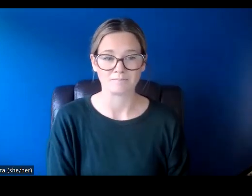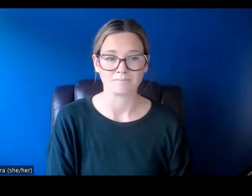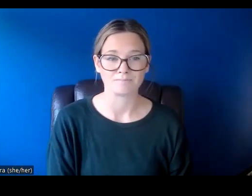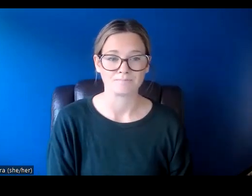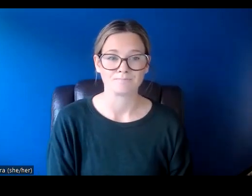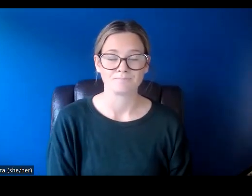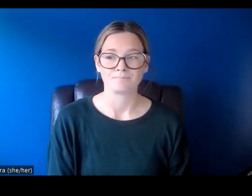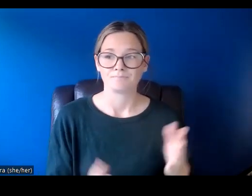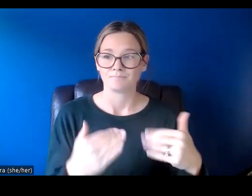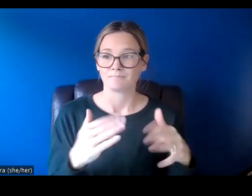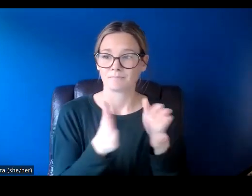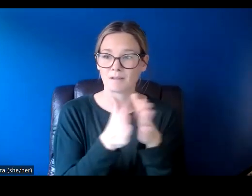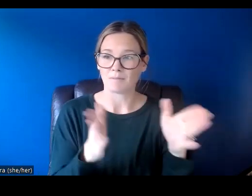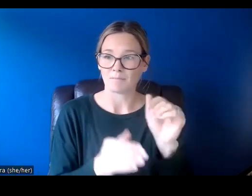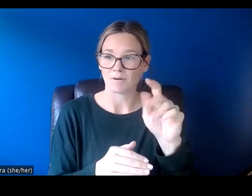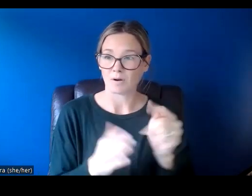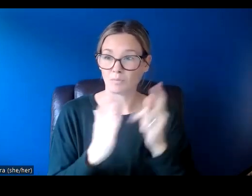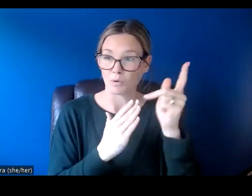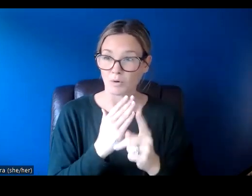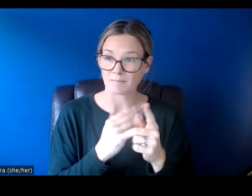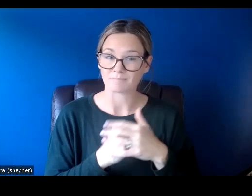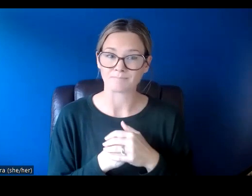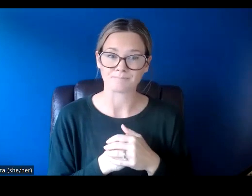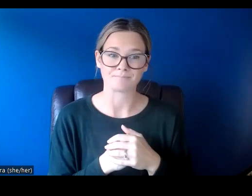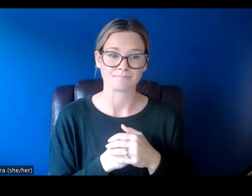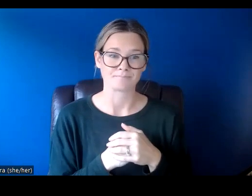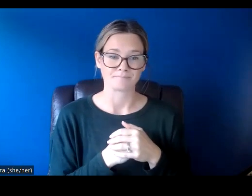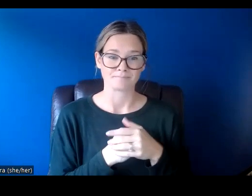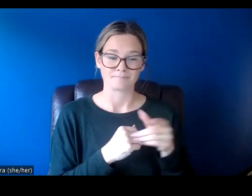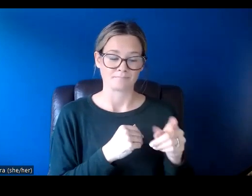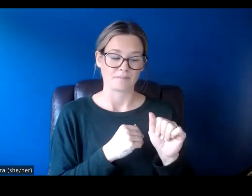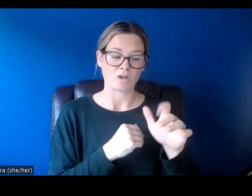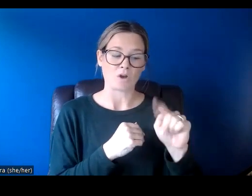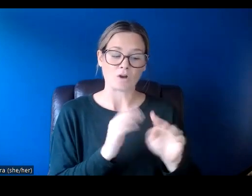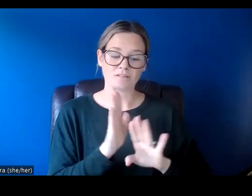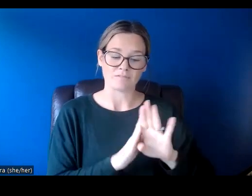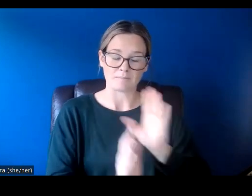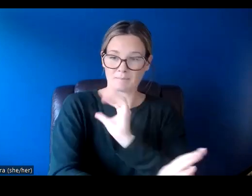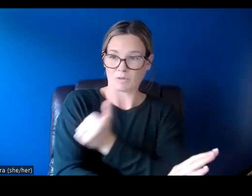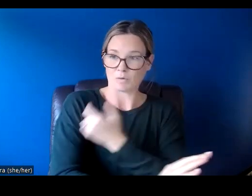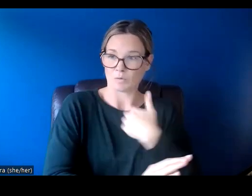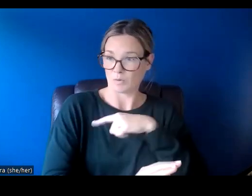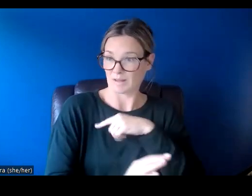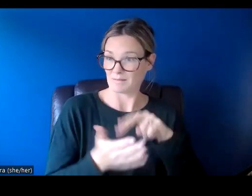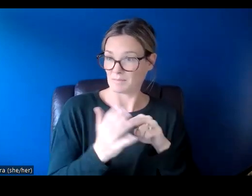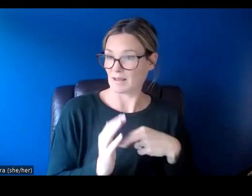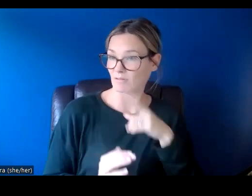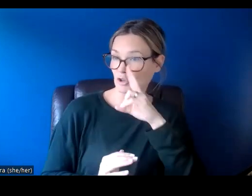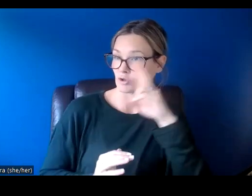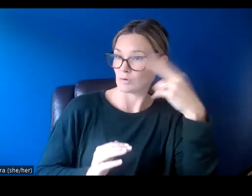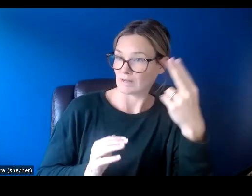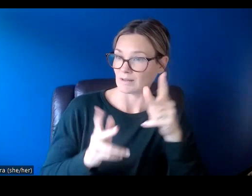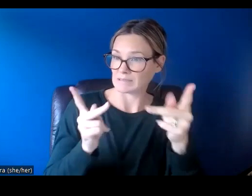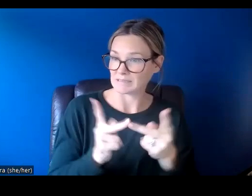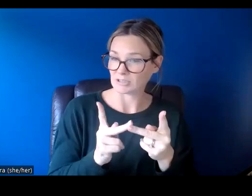The Public Art Program in general, as the Arts Development Authority, we are uniquely positioned to deliver and